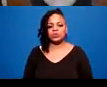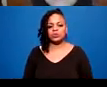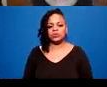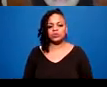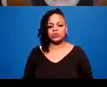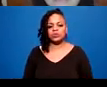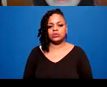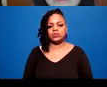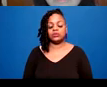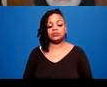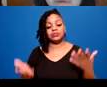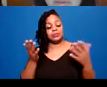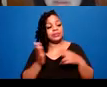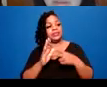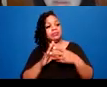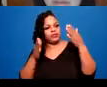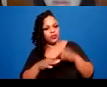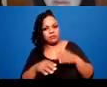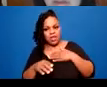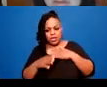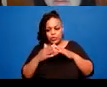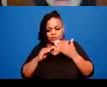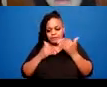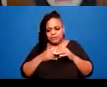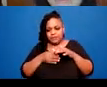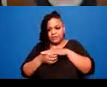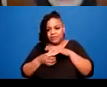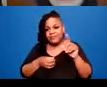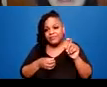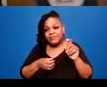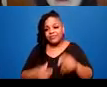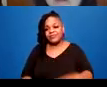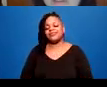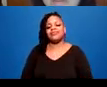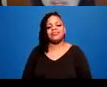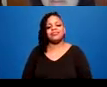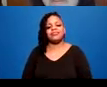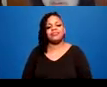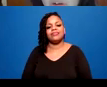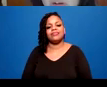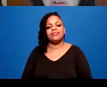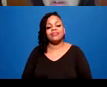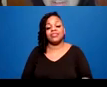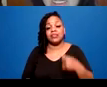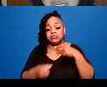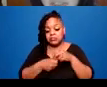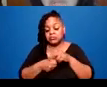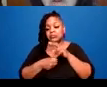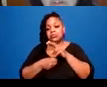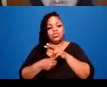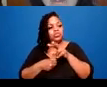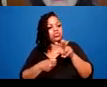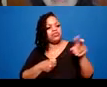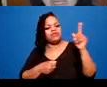lens just for a moment so that you're not constantly holding space for collective